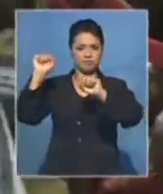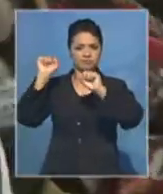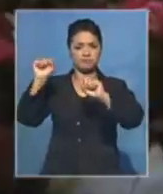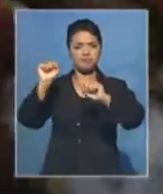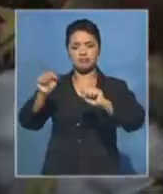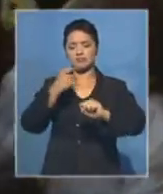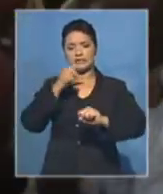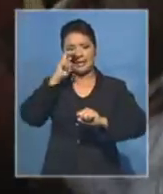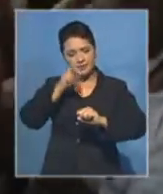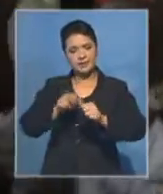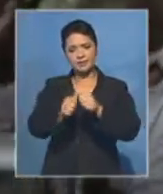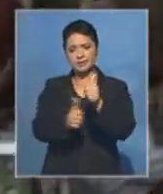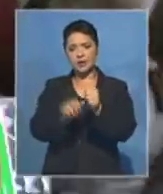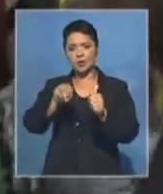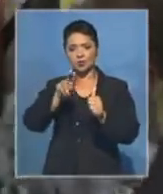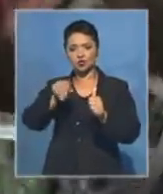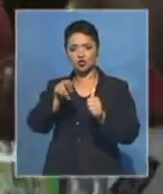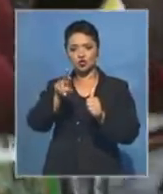deal with perceived Mujuru allies.